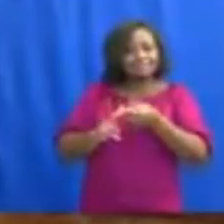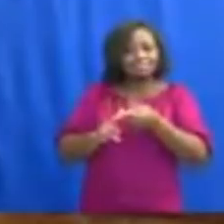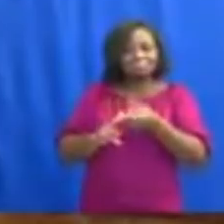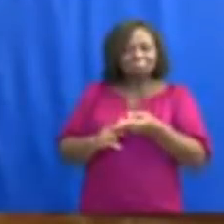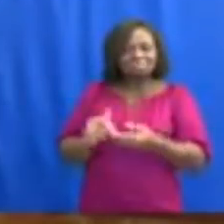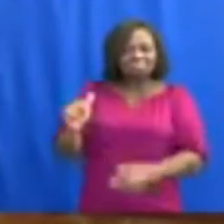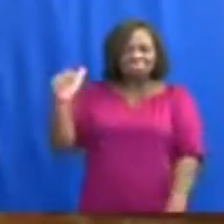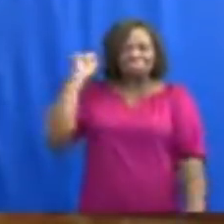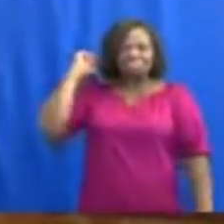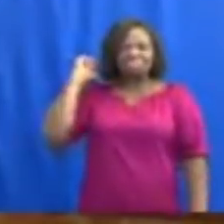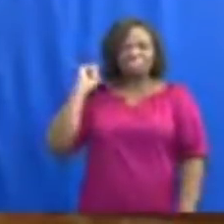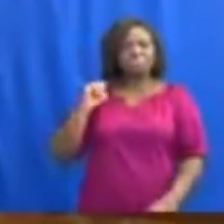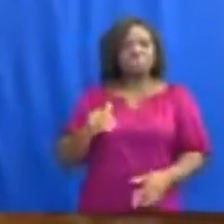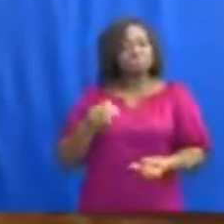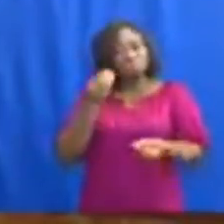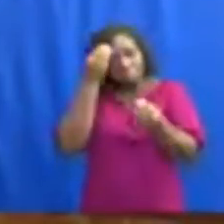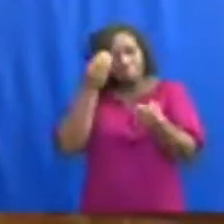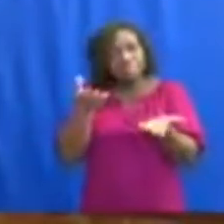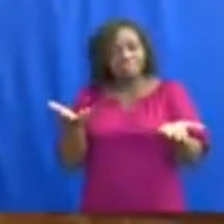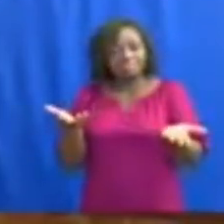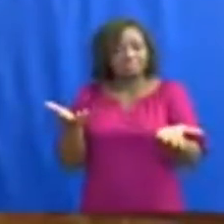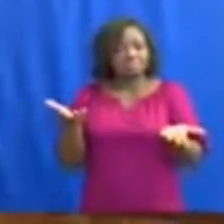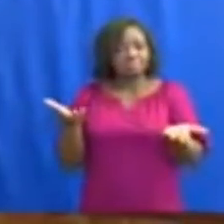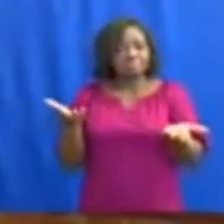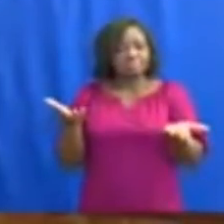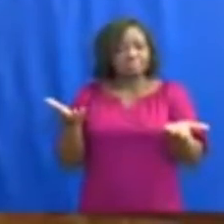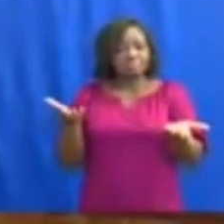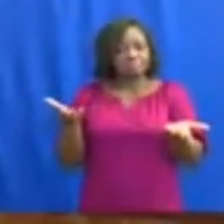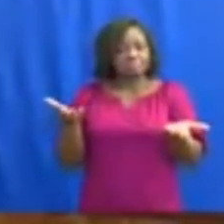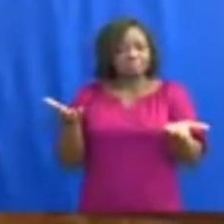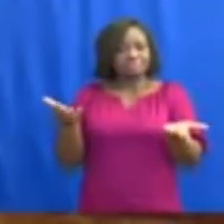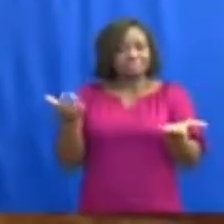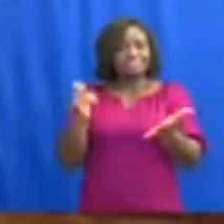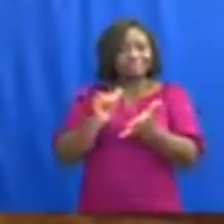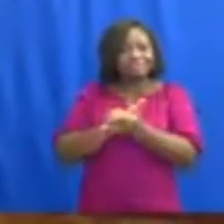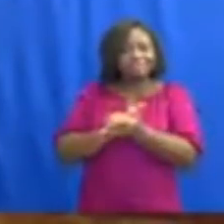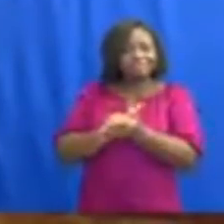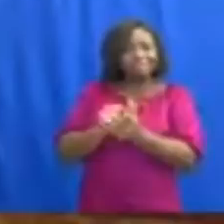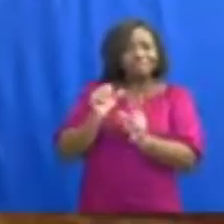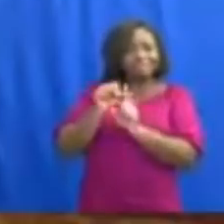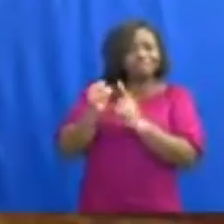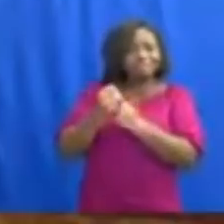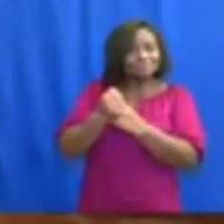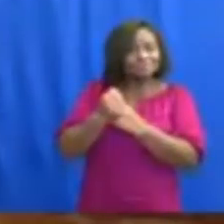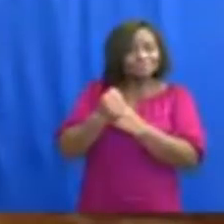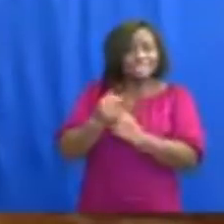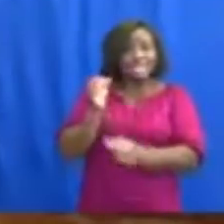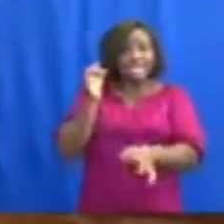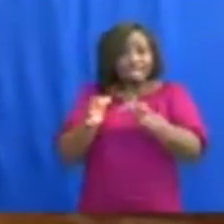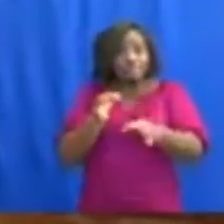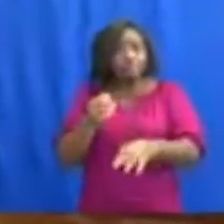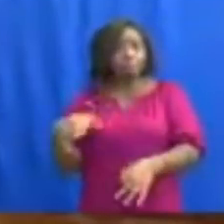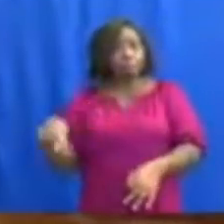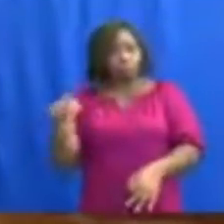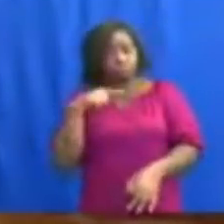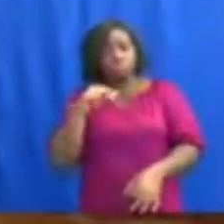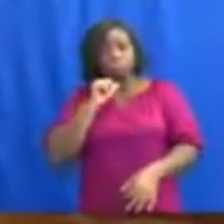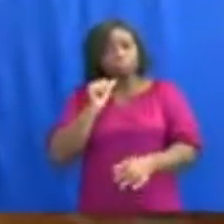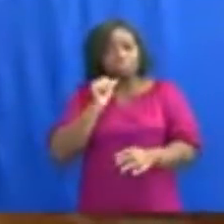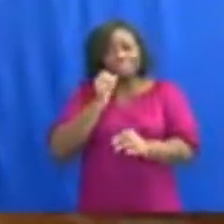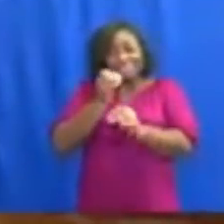bathe them altogether. In such an atmosphere, if we do not take care,